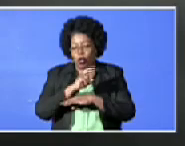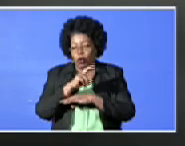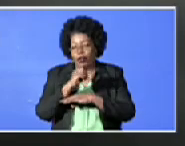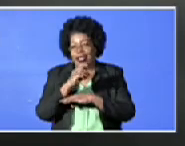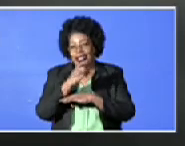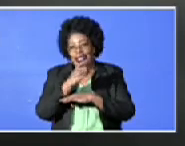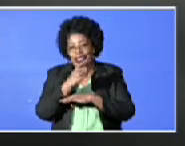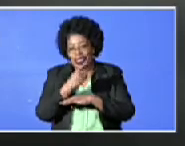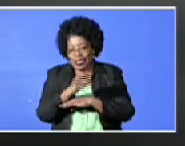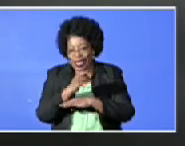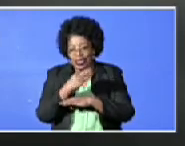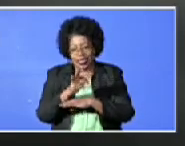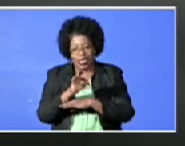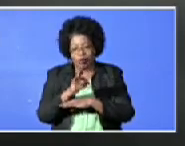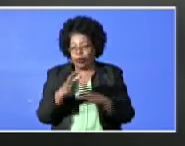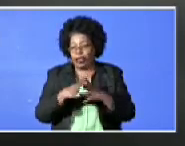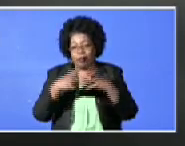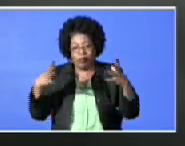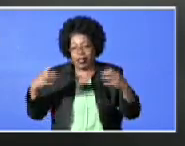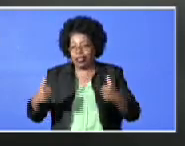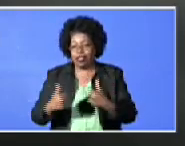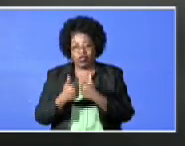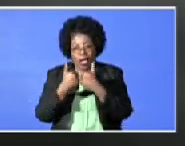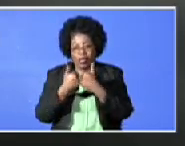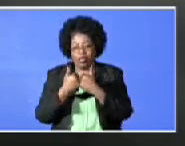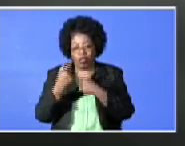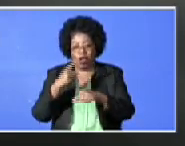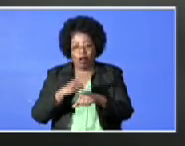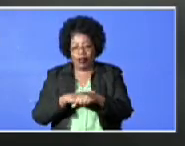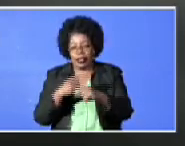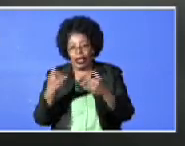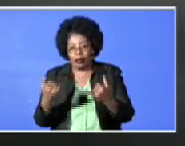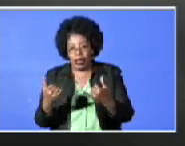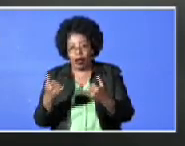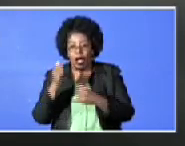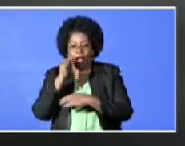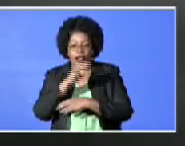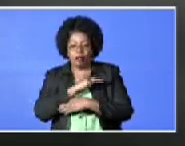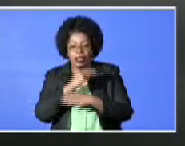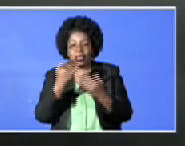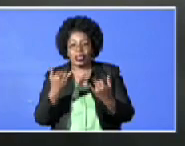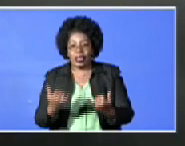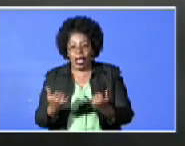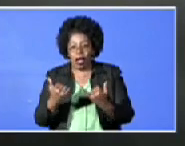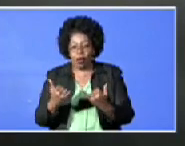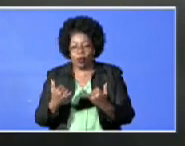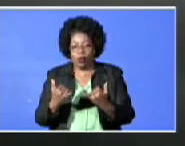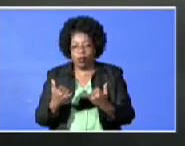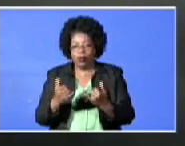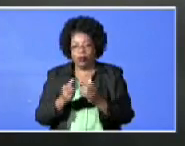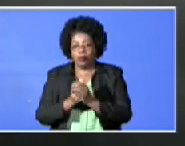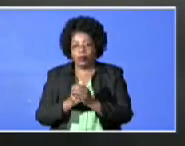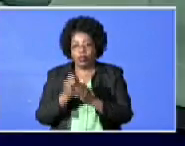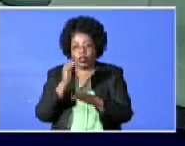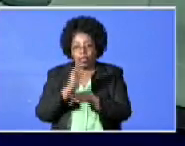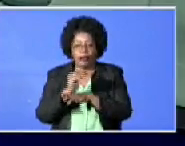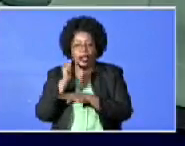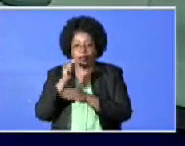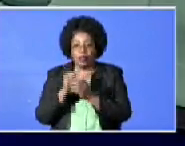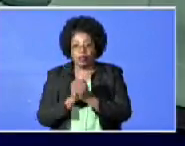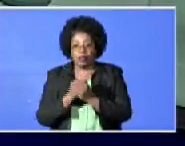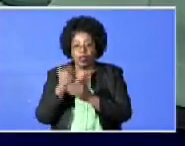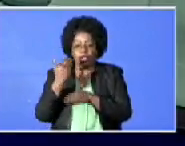just present the greatest challenge of our time. AltaViz Munnings joins us live in studio with a closer look. evening to you, AltaViz.